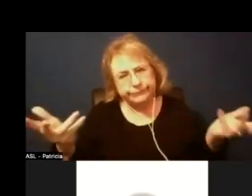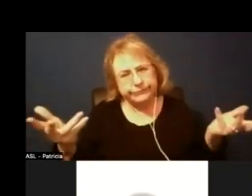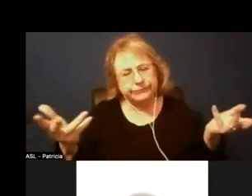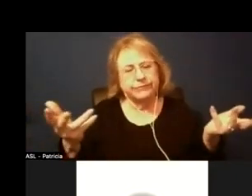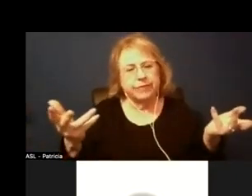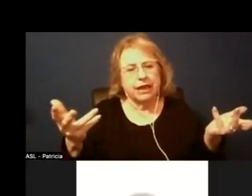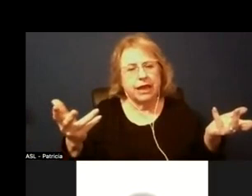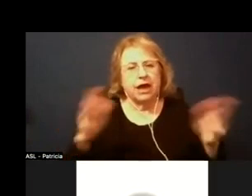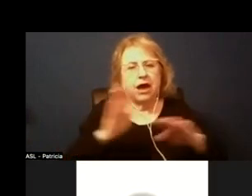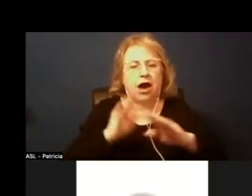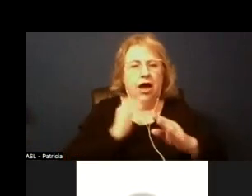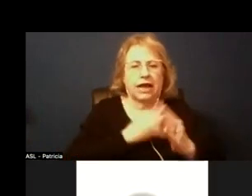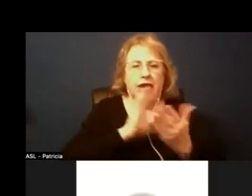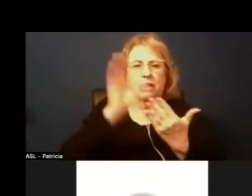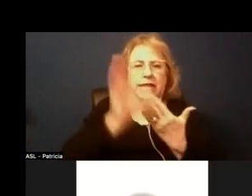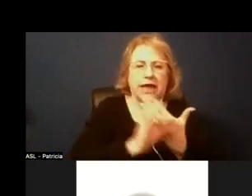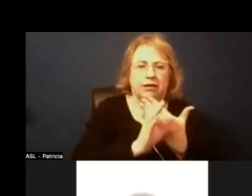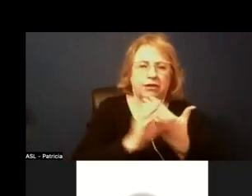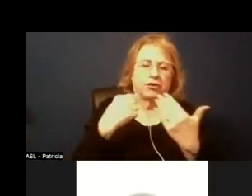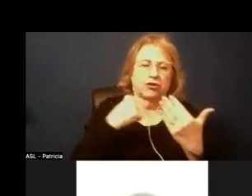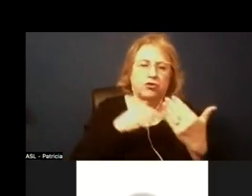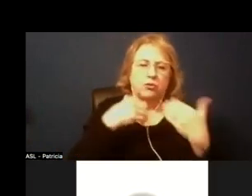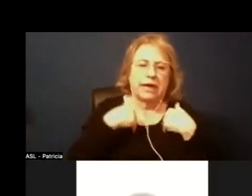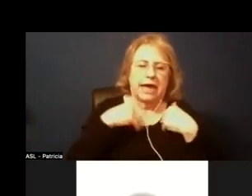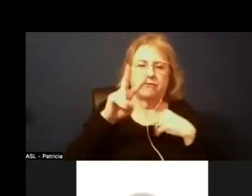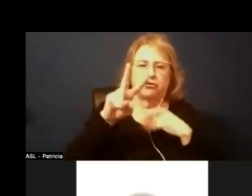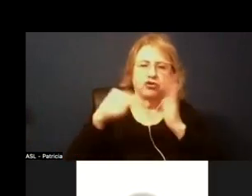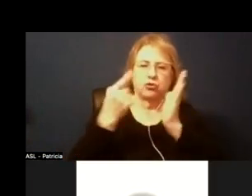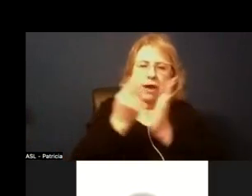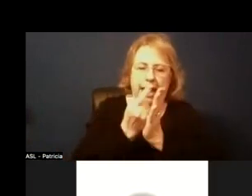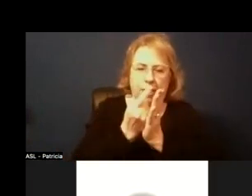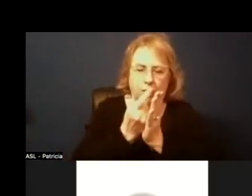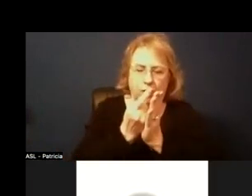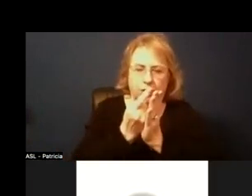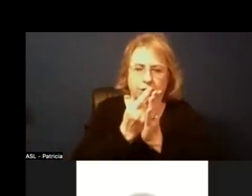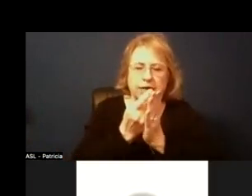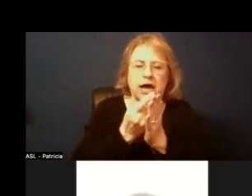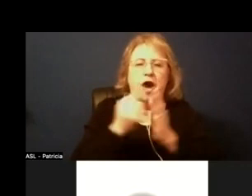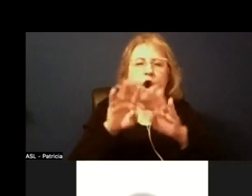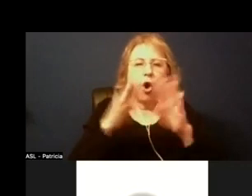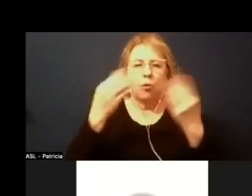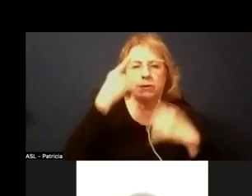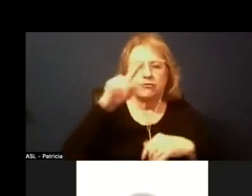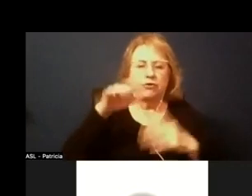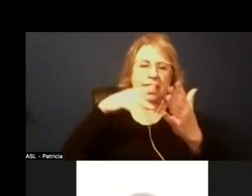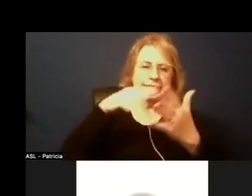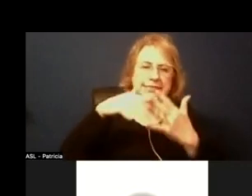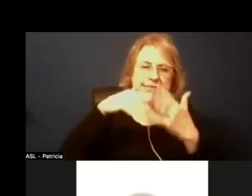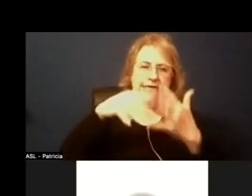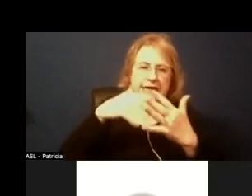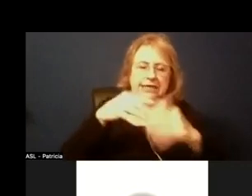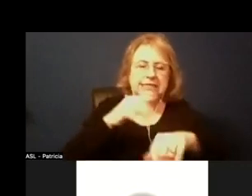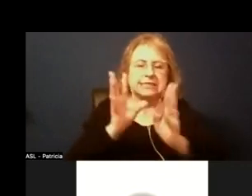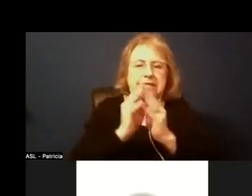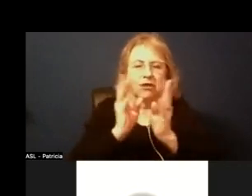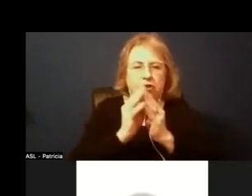on our calendar we do have a two-hour window for that study session and at the board's direction we